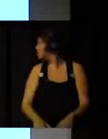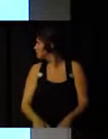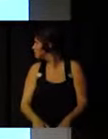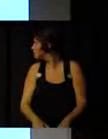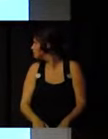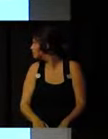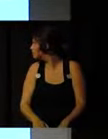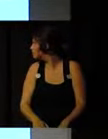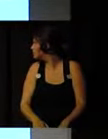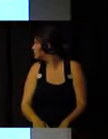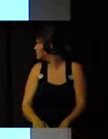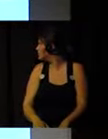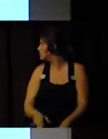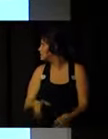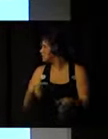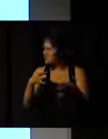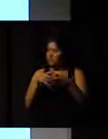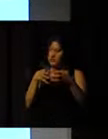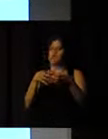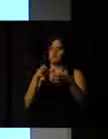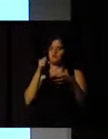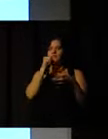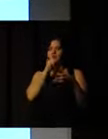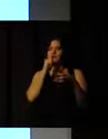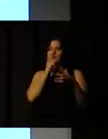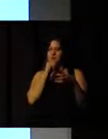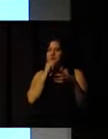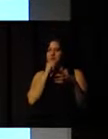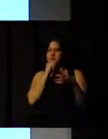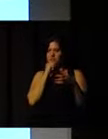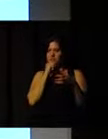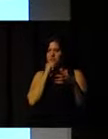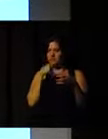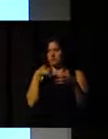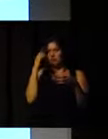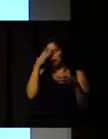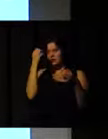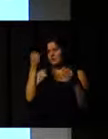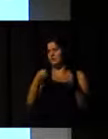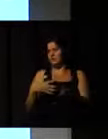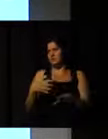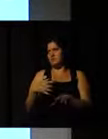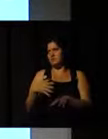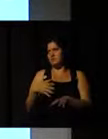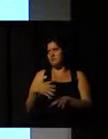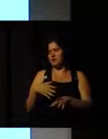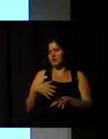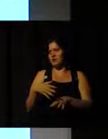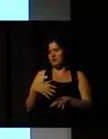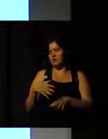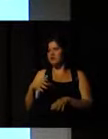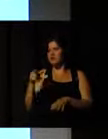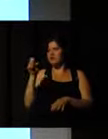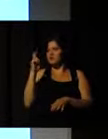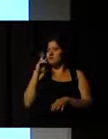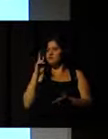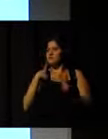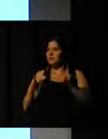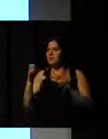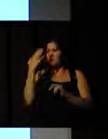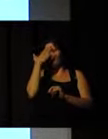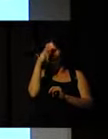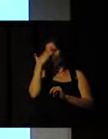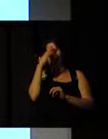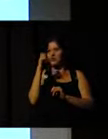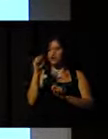I are ladies that are trying to, I don't know how to explain it, but you can understand, just as you see there.